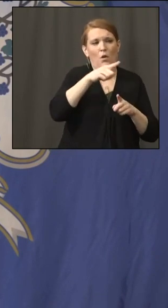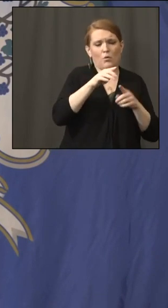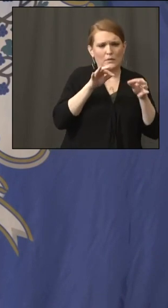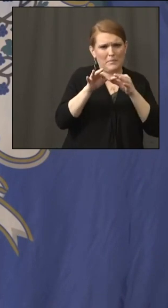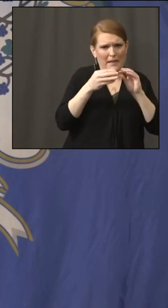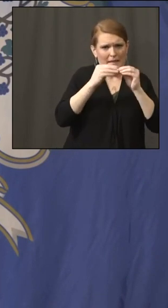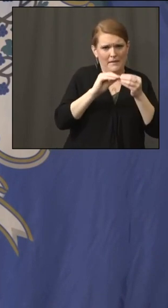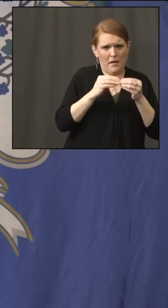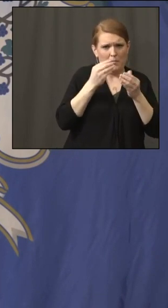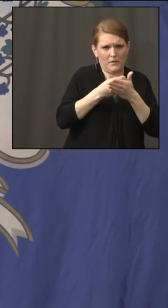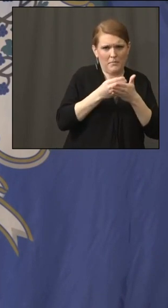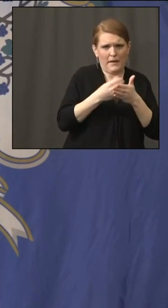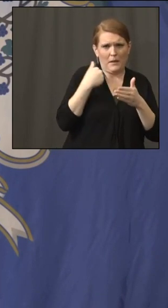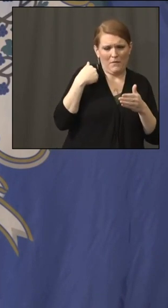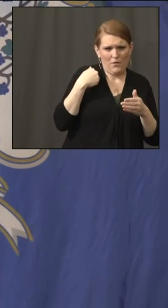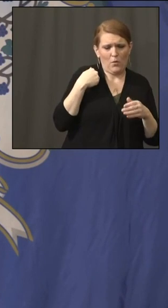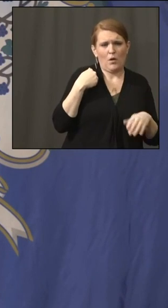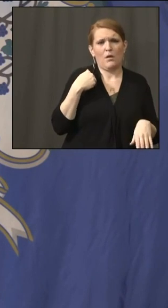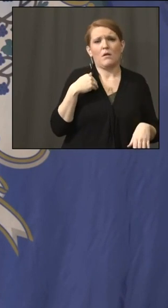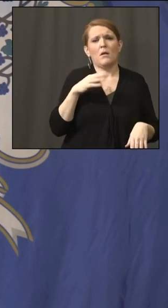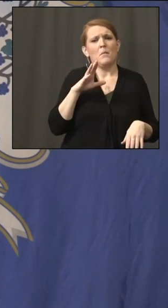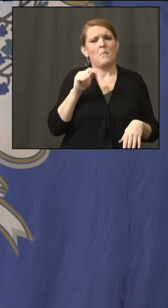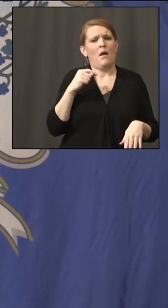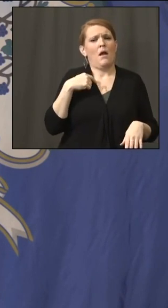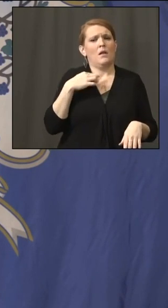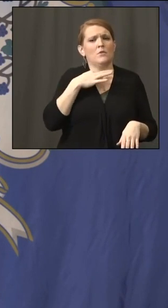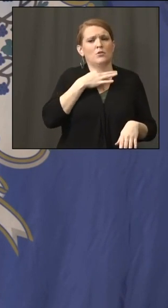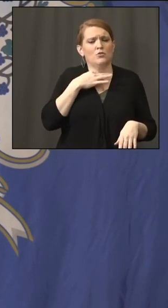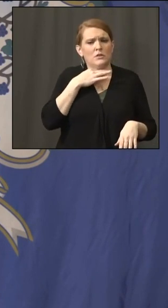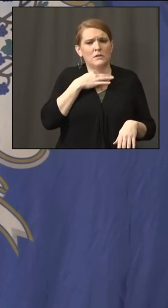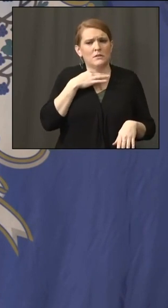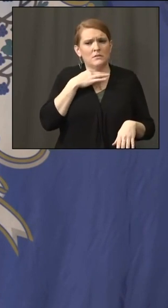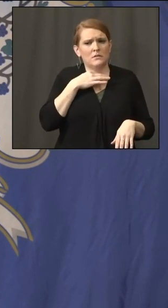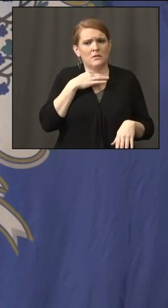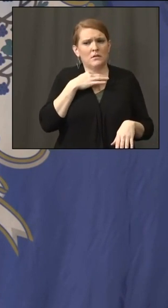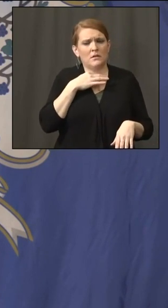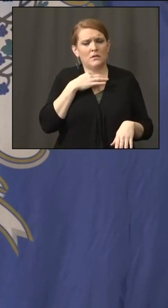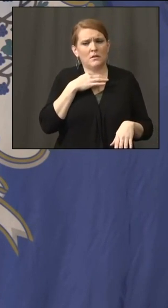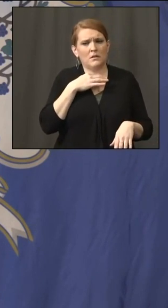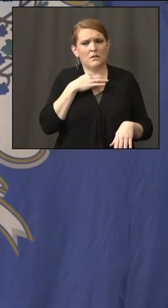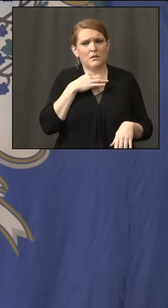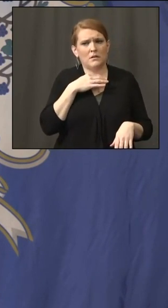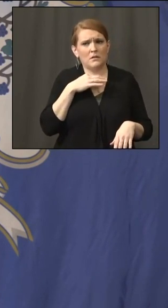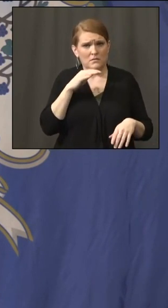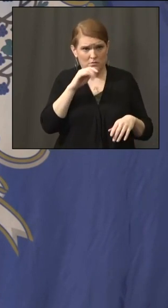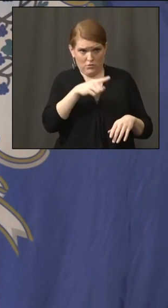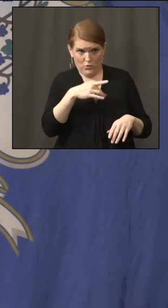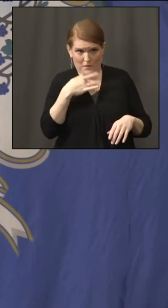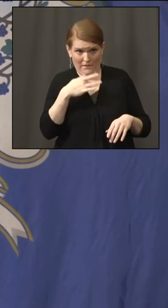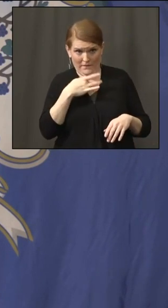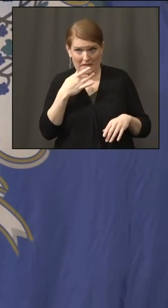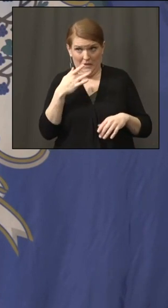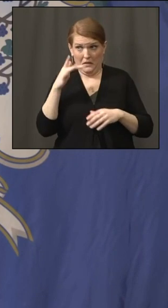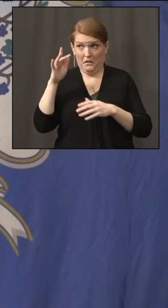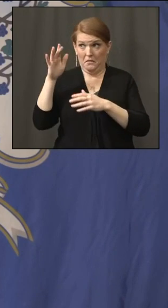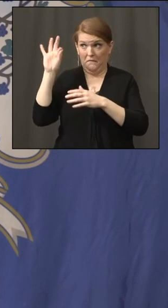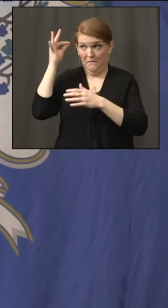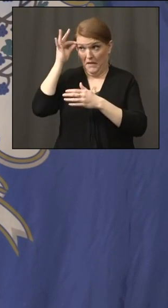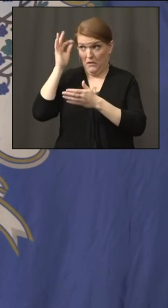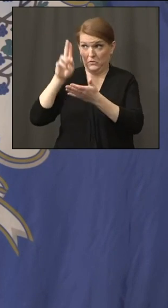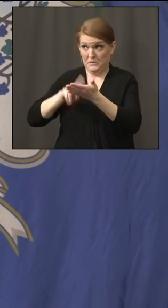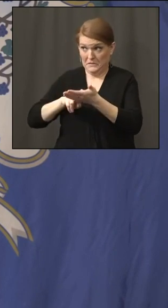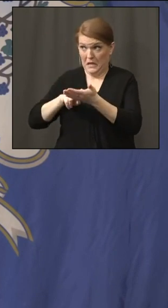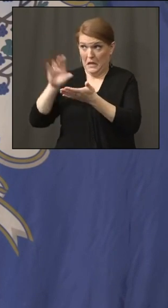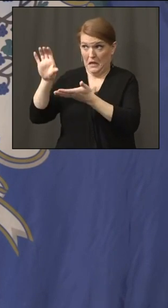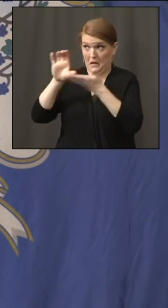is that also the rough assumption your administration has is that roughly nine billion of this package will be flowing to